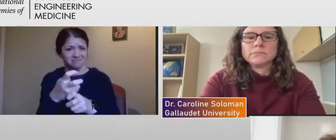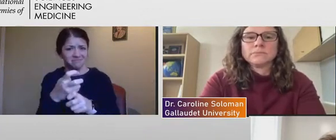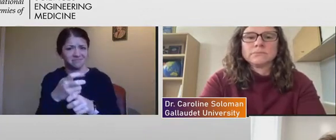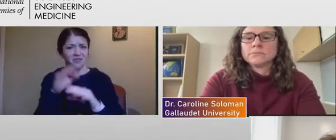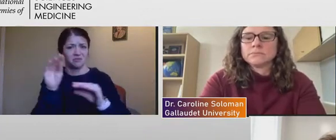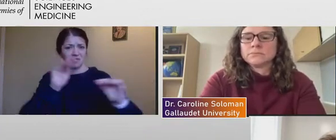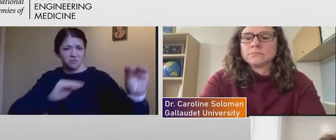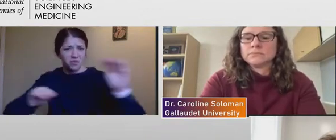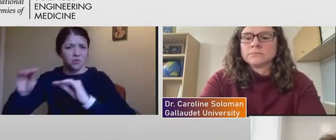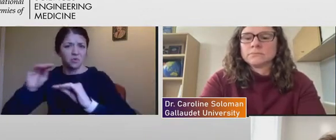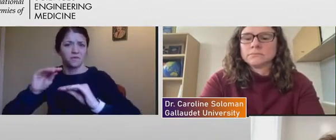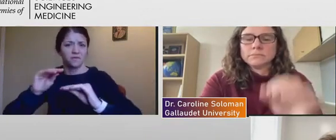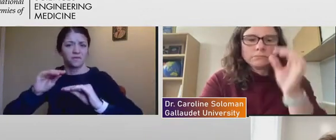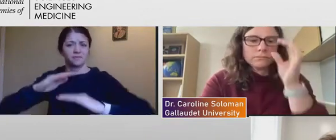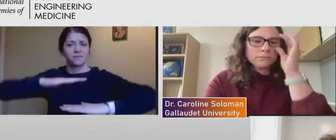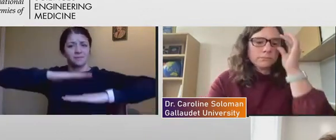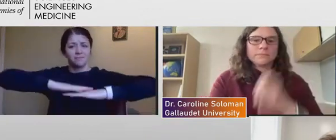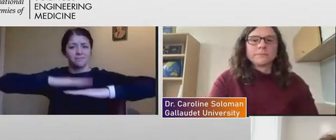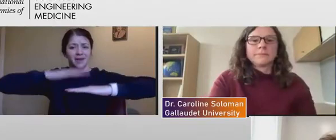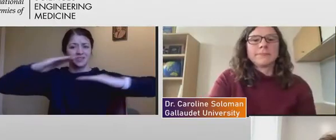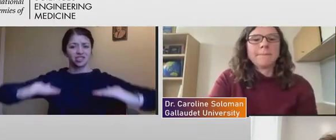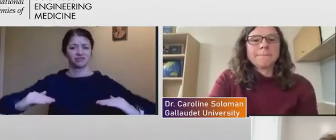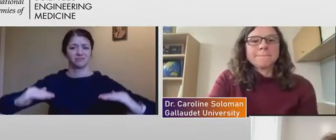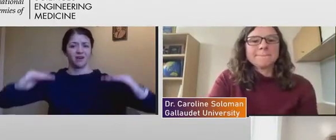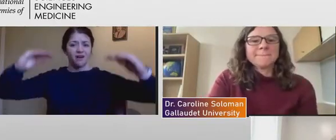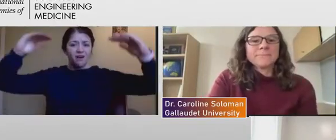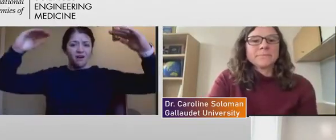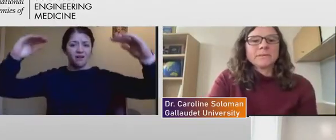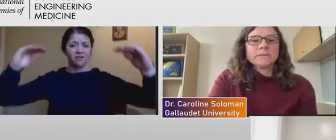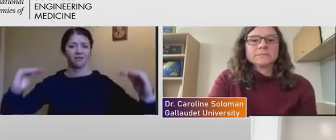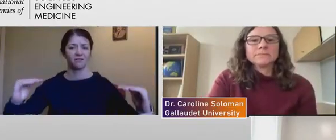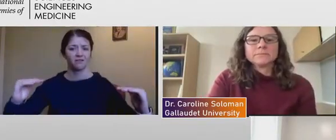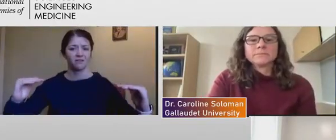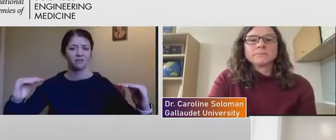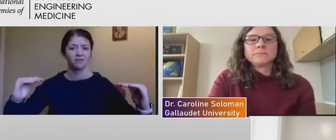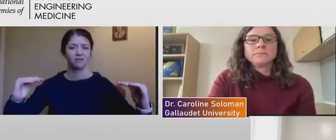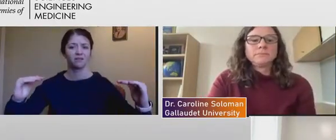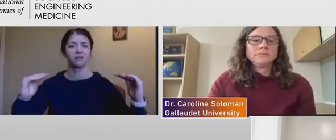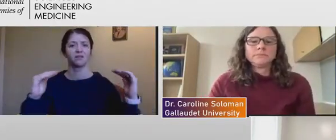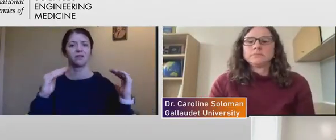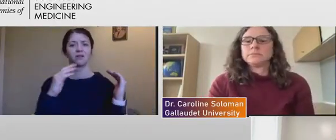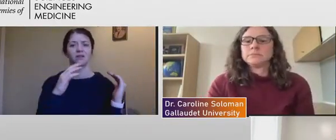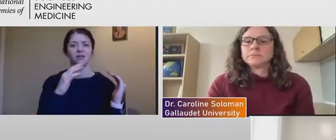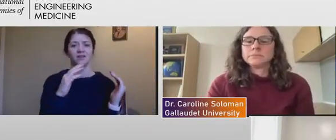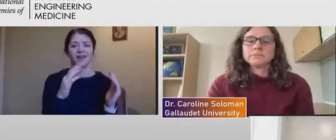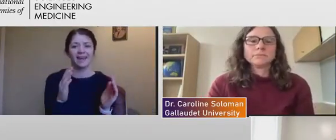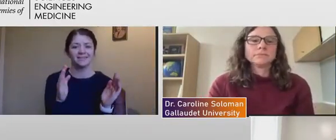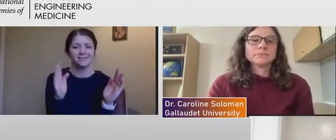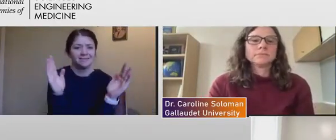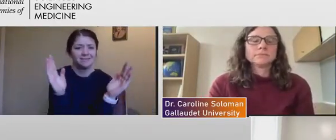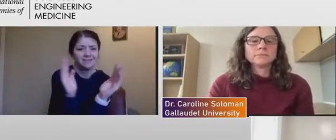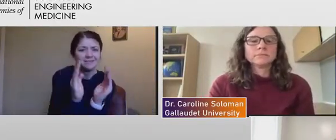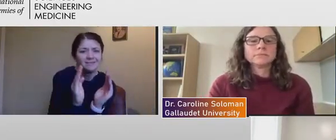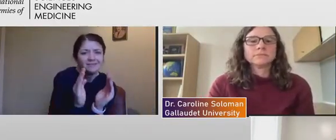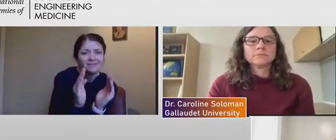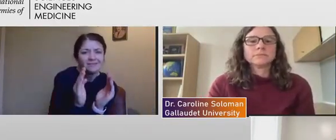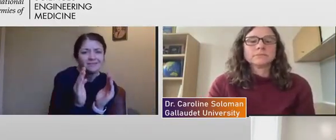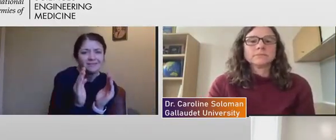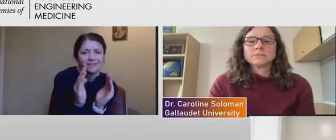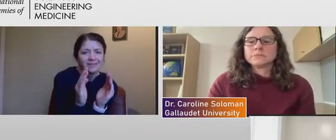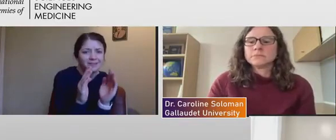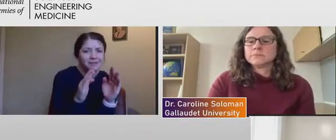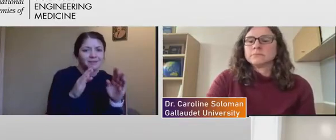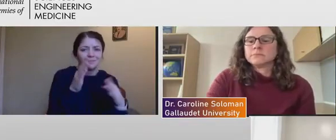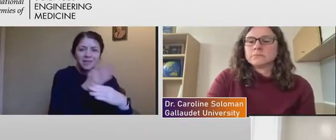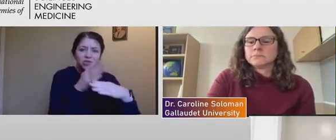The height of the lab benches, the narrowness of the spaces in between, now with height